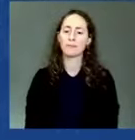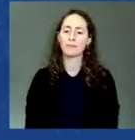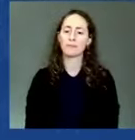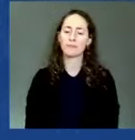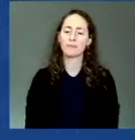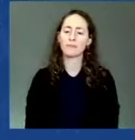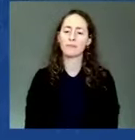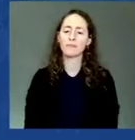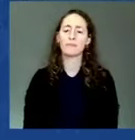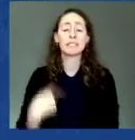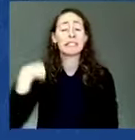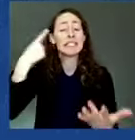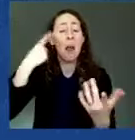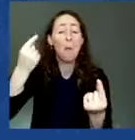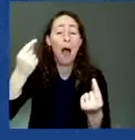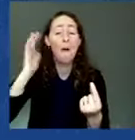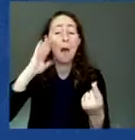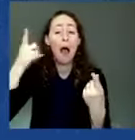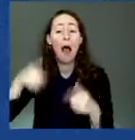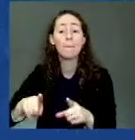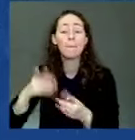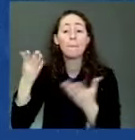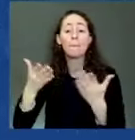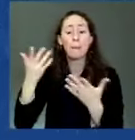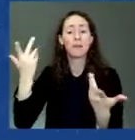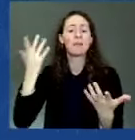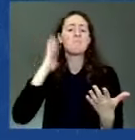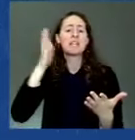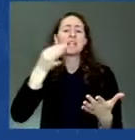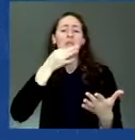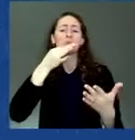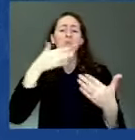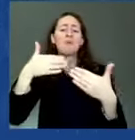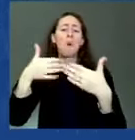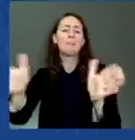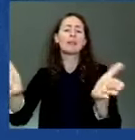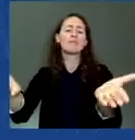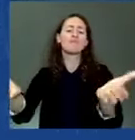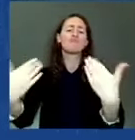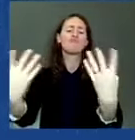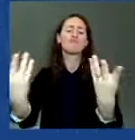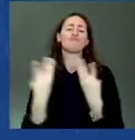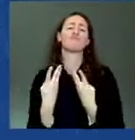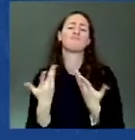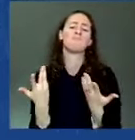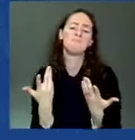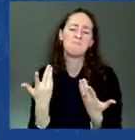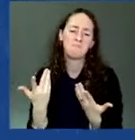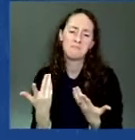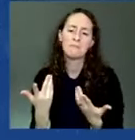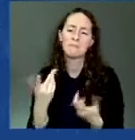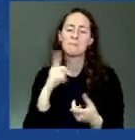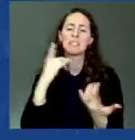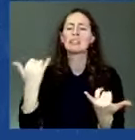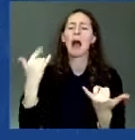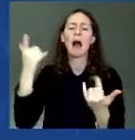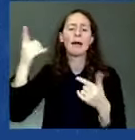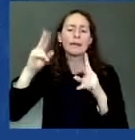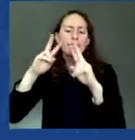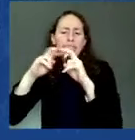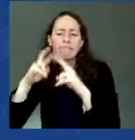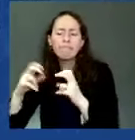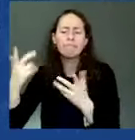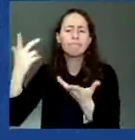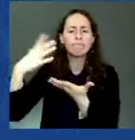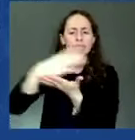to open this up anyway. They're constantly looking at... We're looking at both Moderna and J&J,